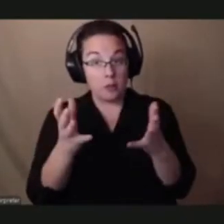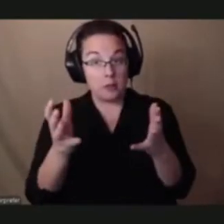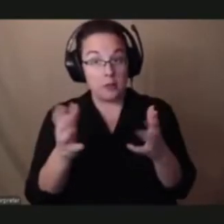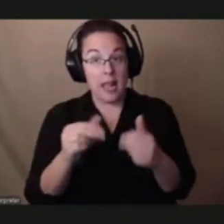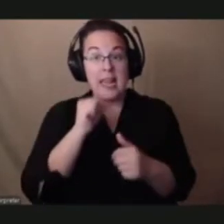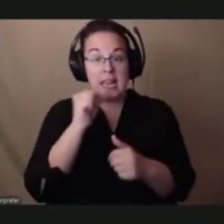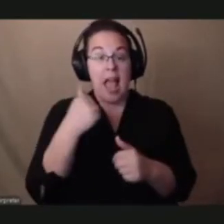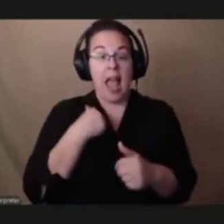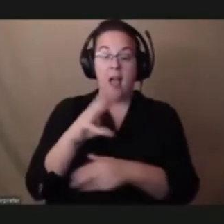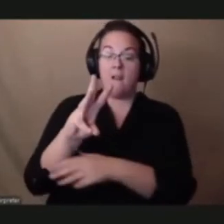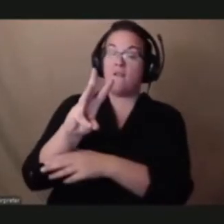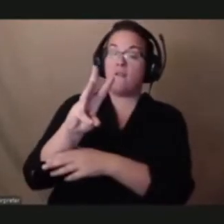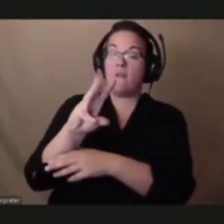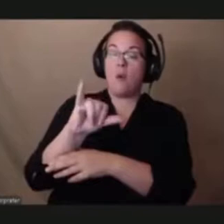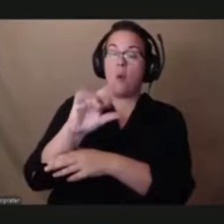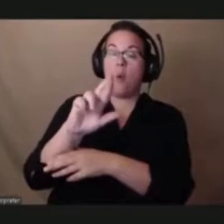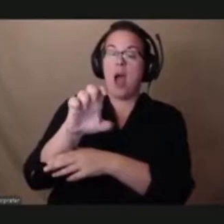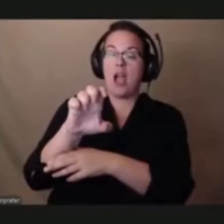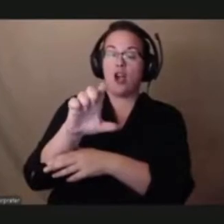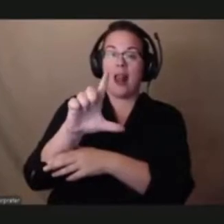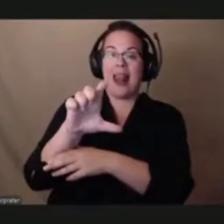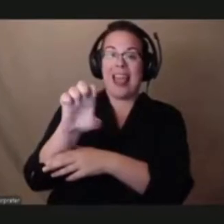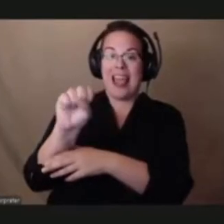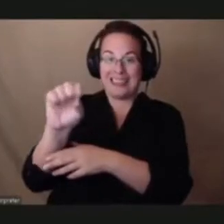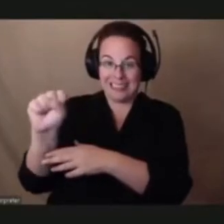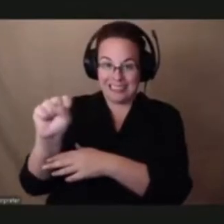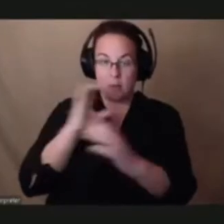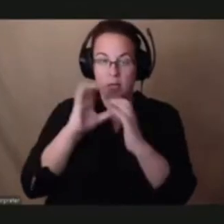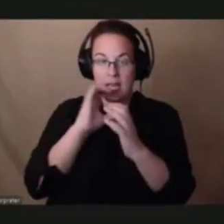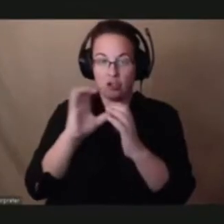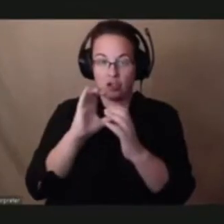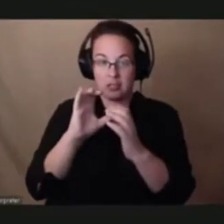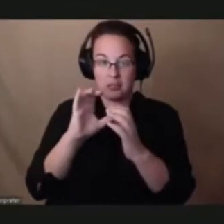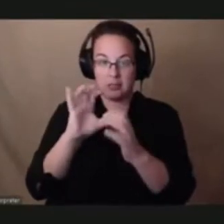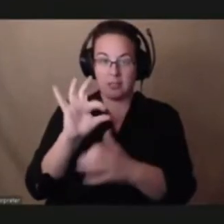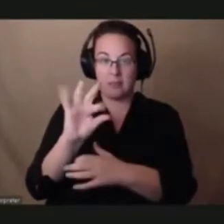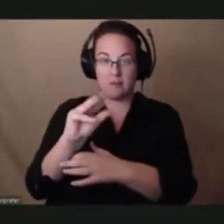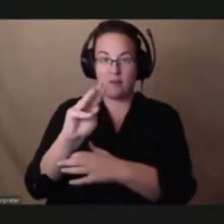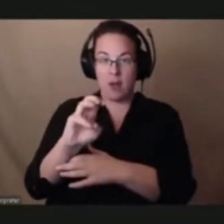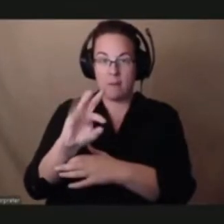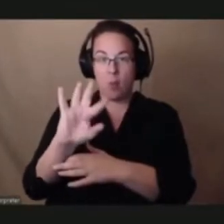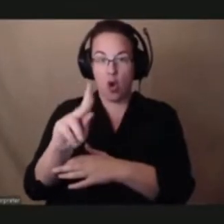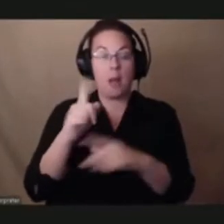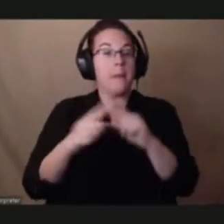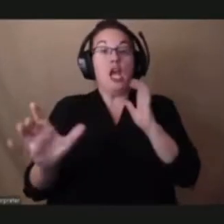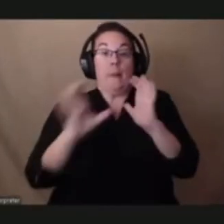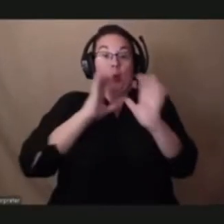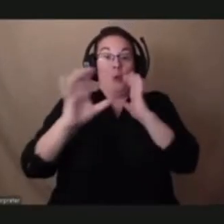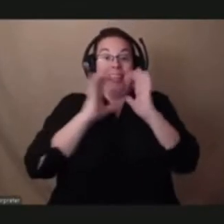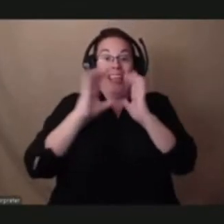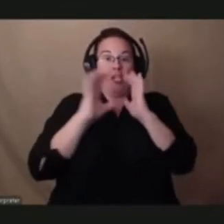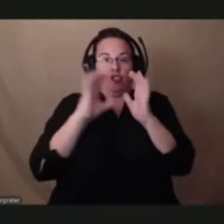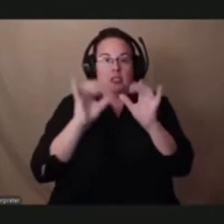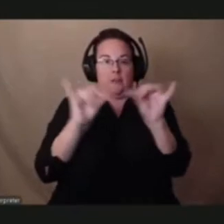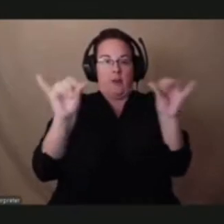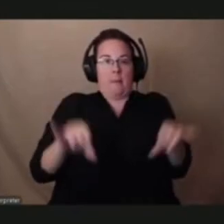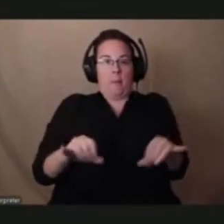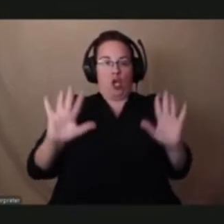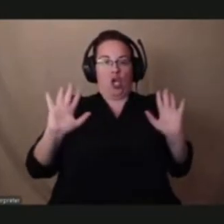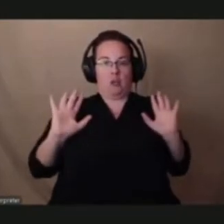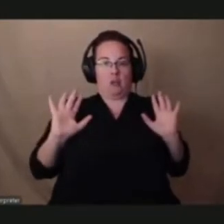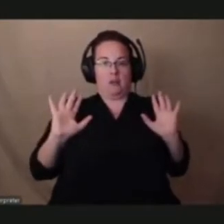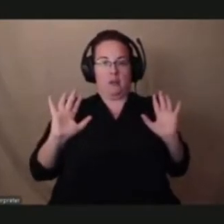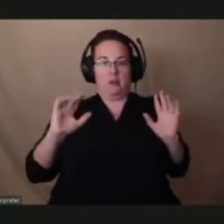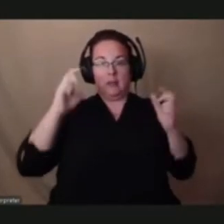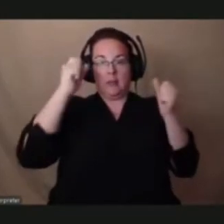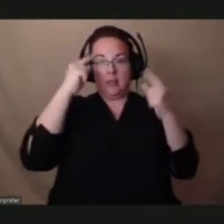communications framework but a communications framework. As we heard time and again in the first panel, all of the pieces of